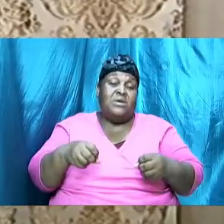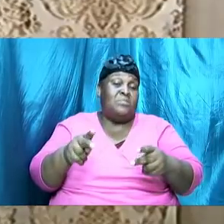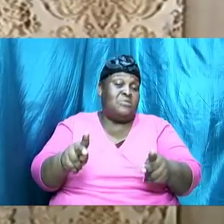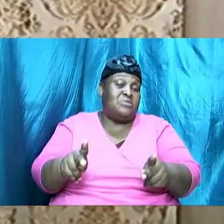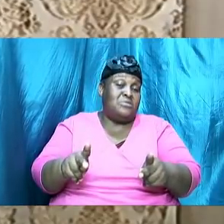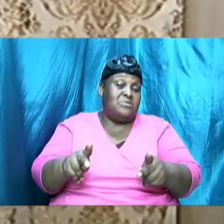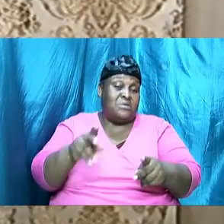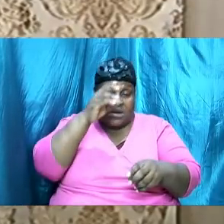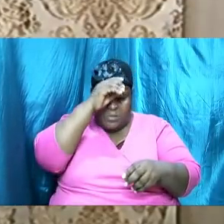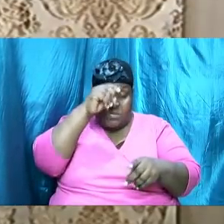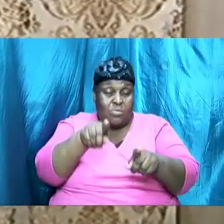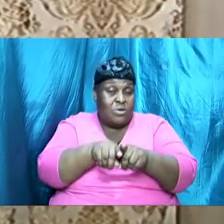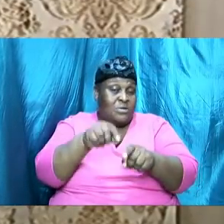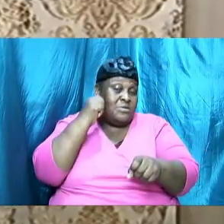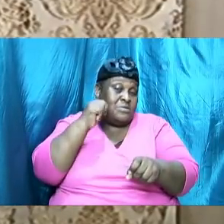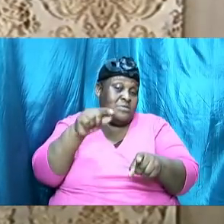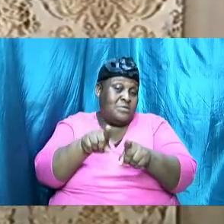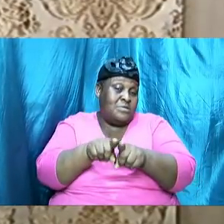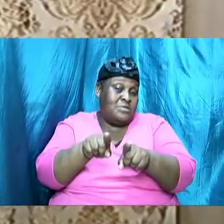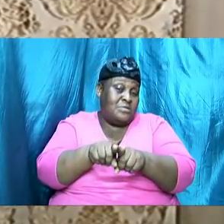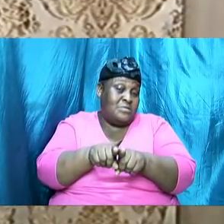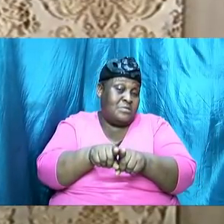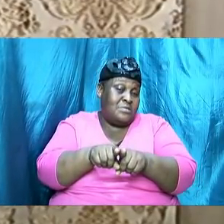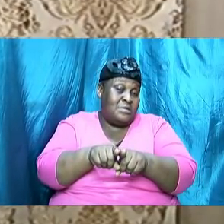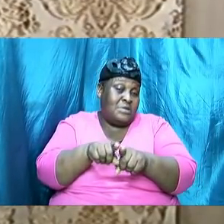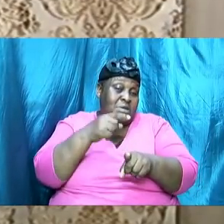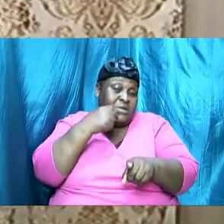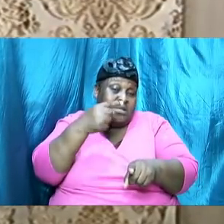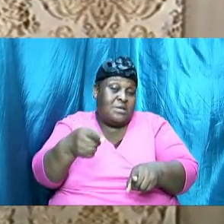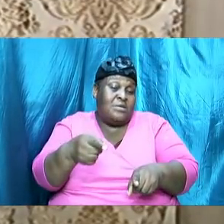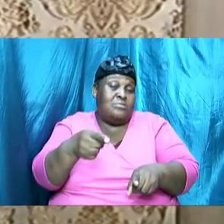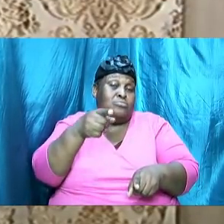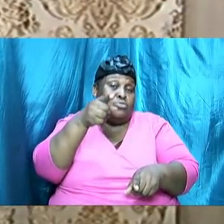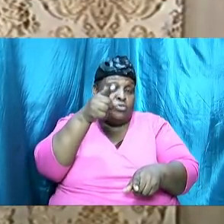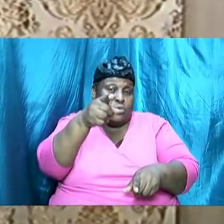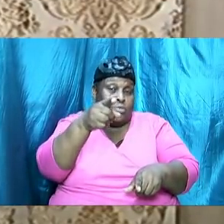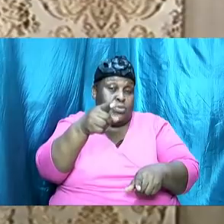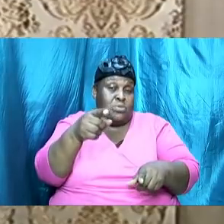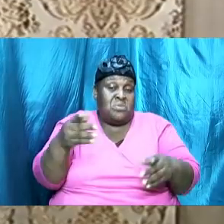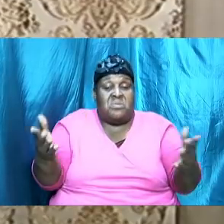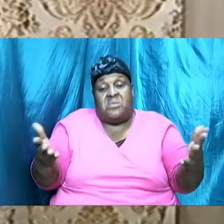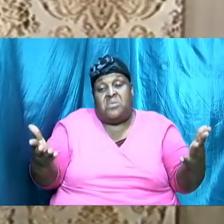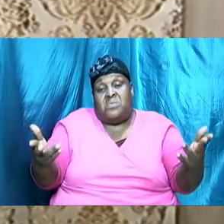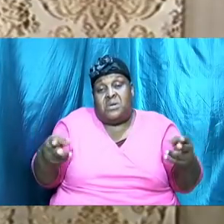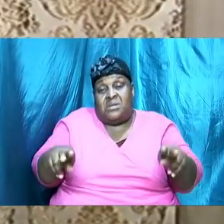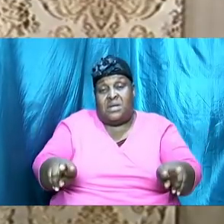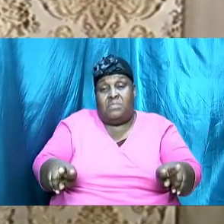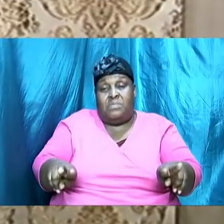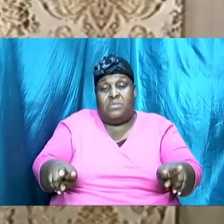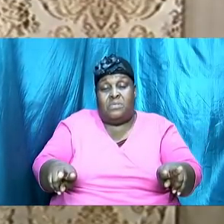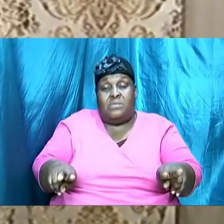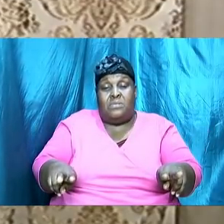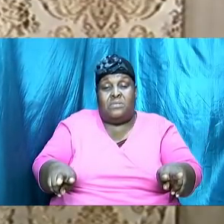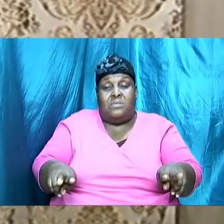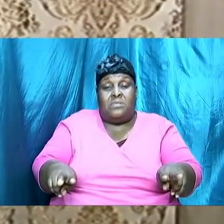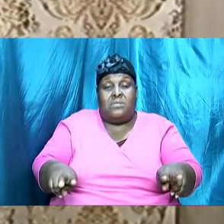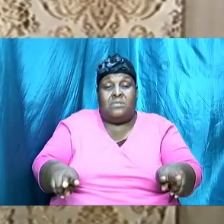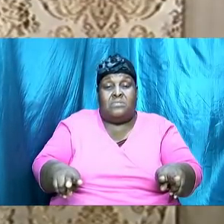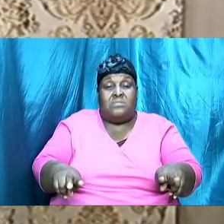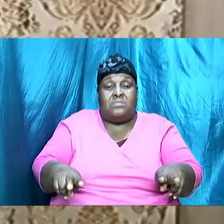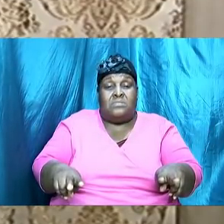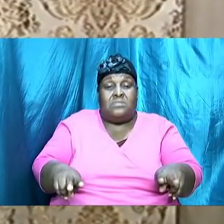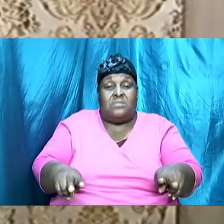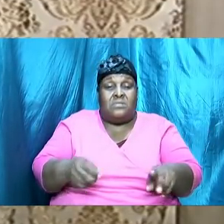sisters, to make reference to what has happened since we last met in church